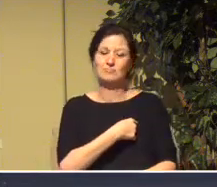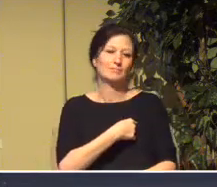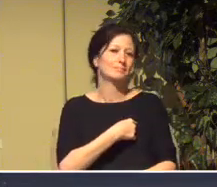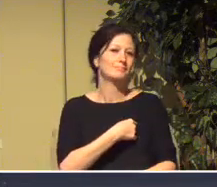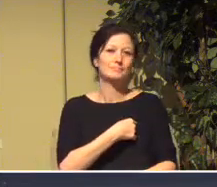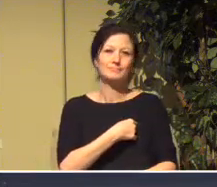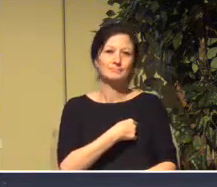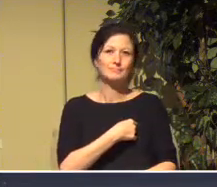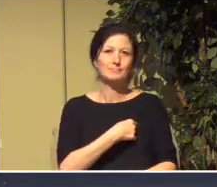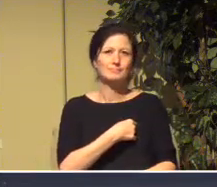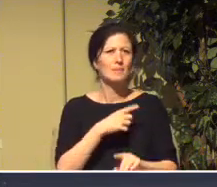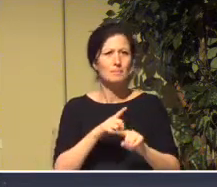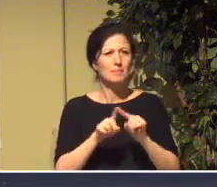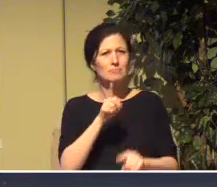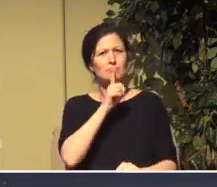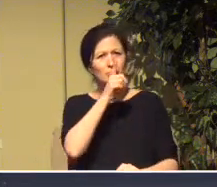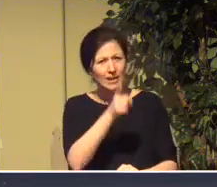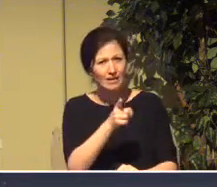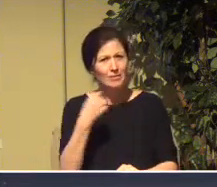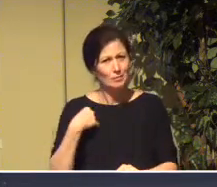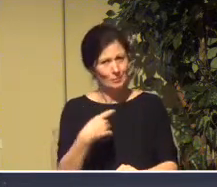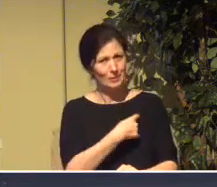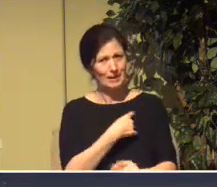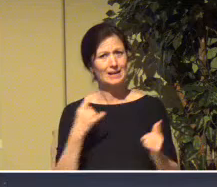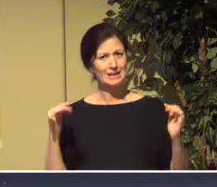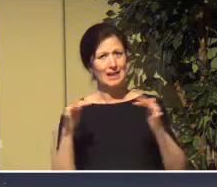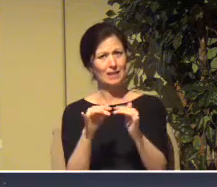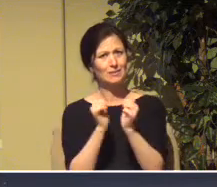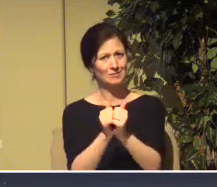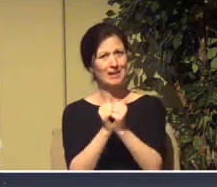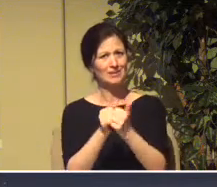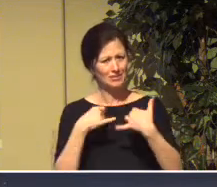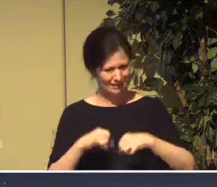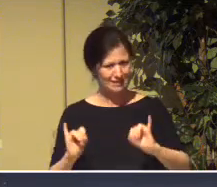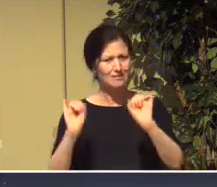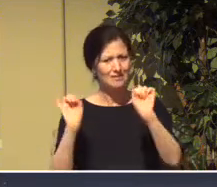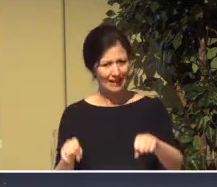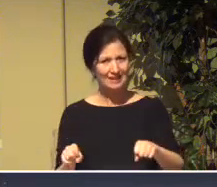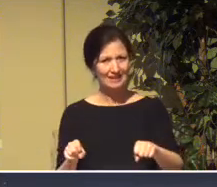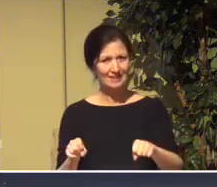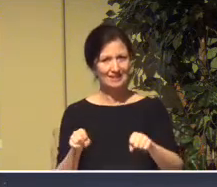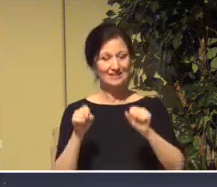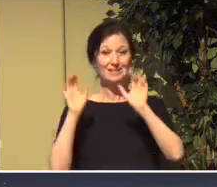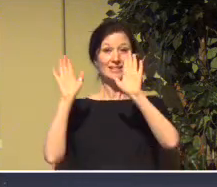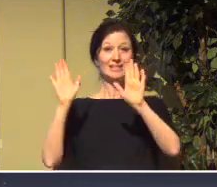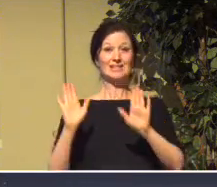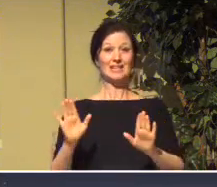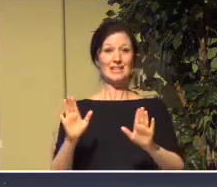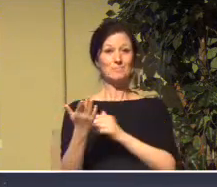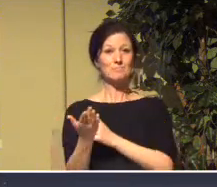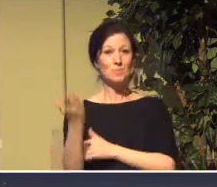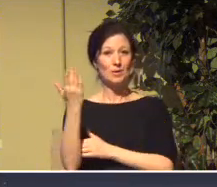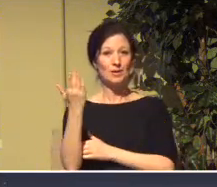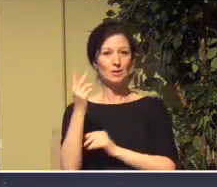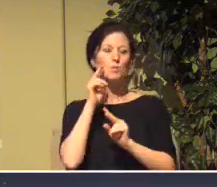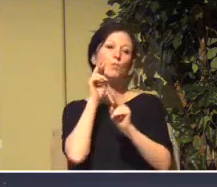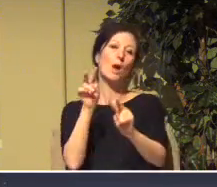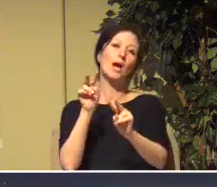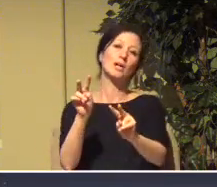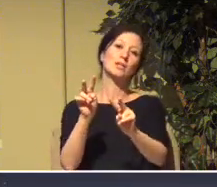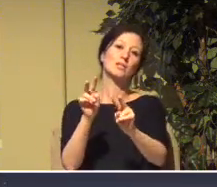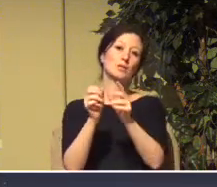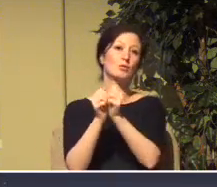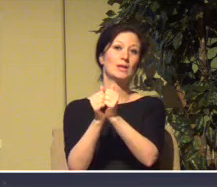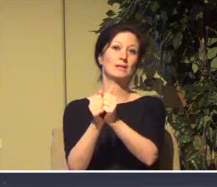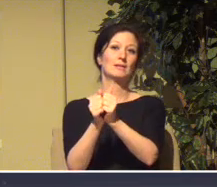is we do gather together. We gather in a different way. But when on Sunday morning we watch this together, I can